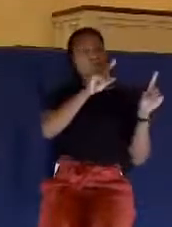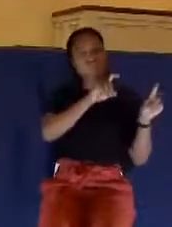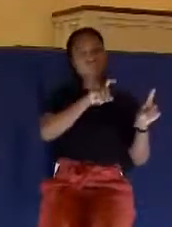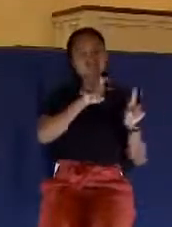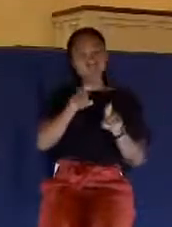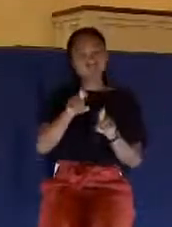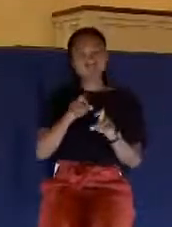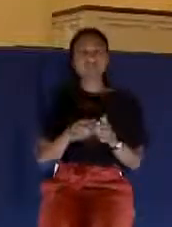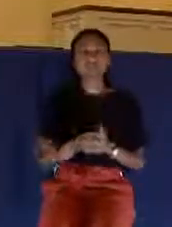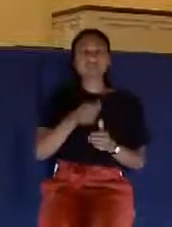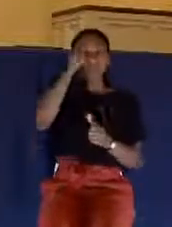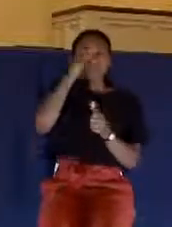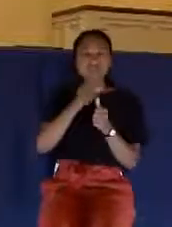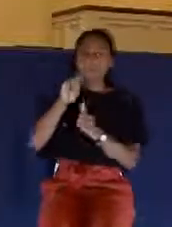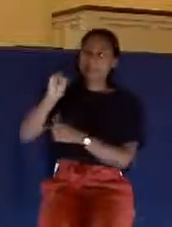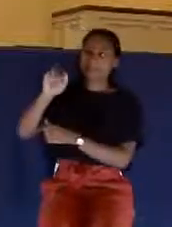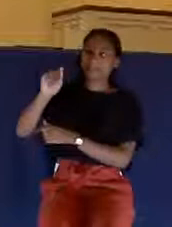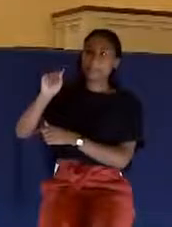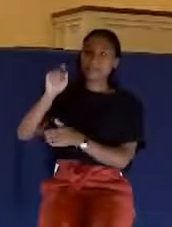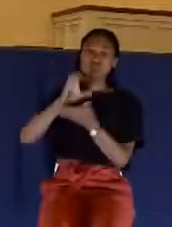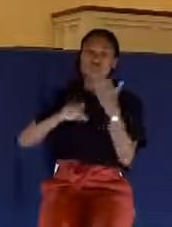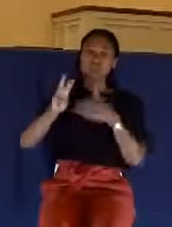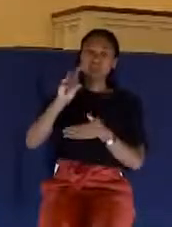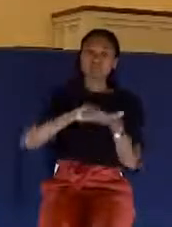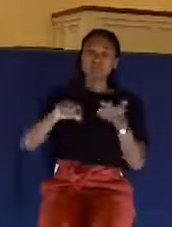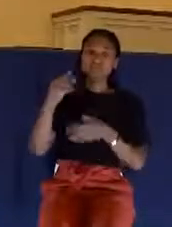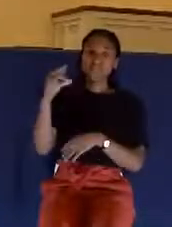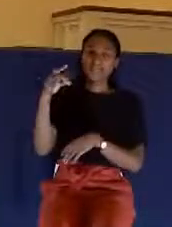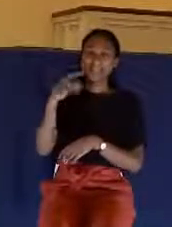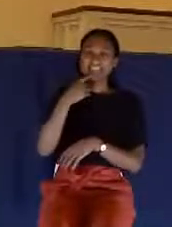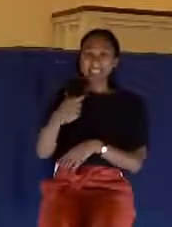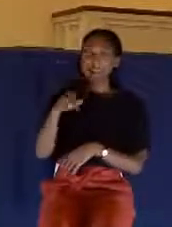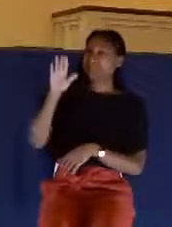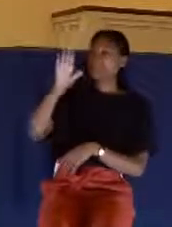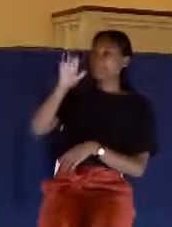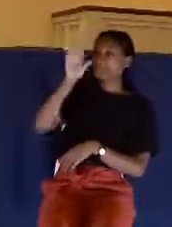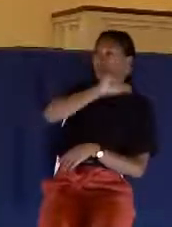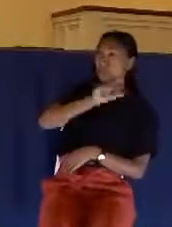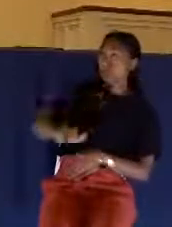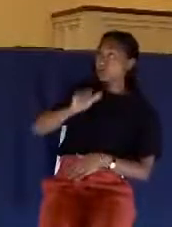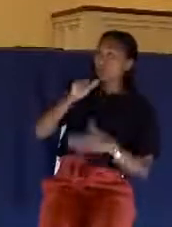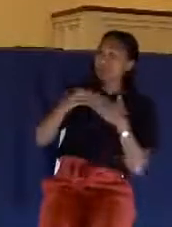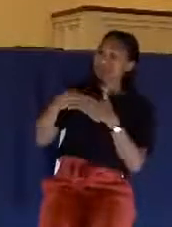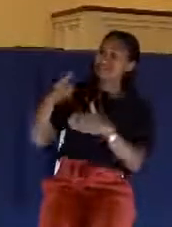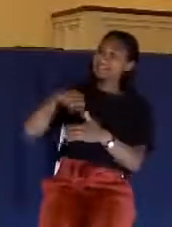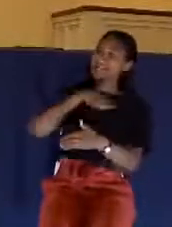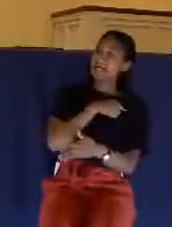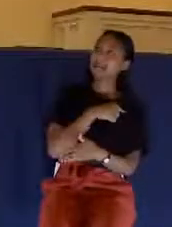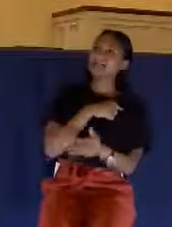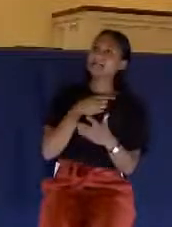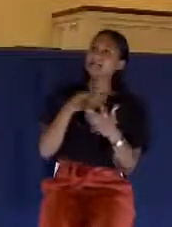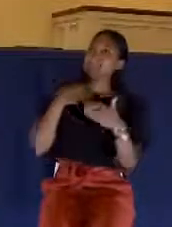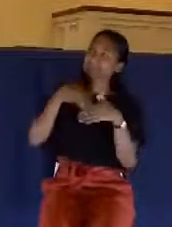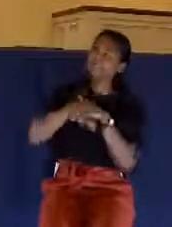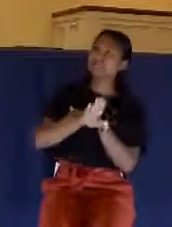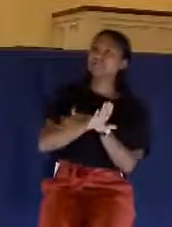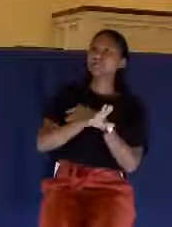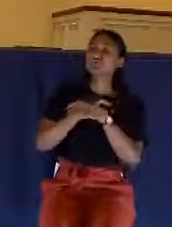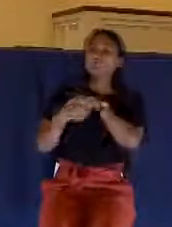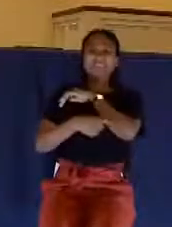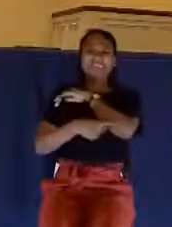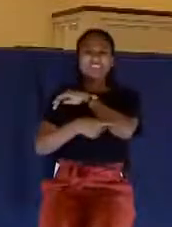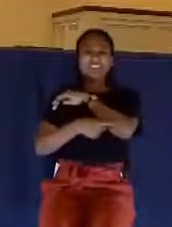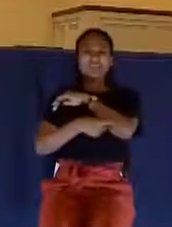request in Matthew 6, 13, lead us not into temptation. There it's usually being used in respect of God.